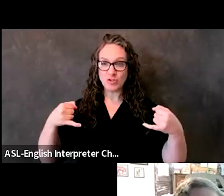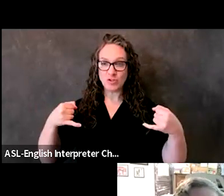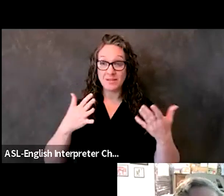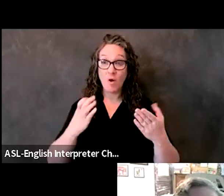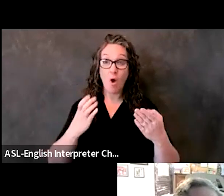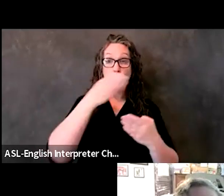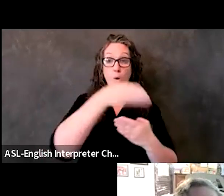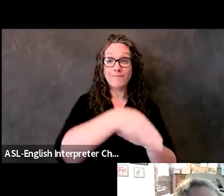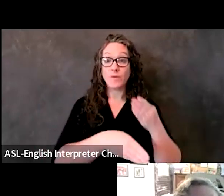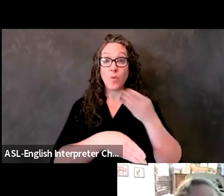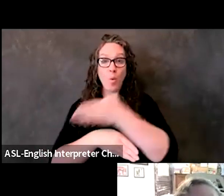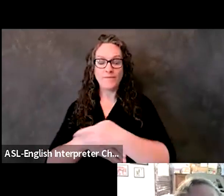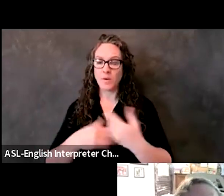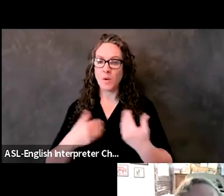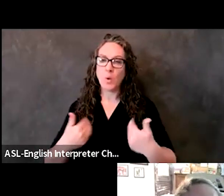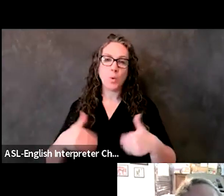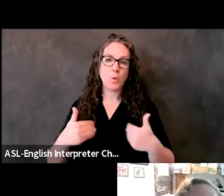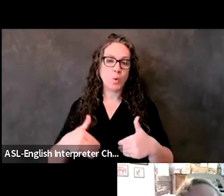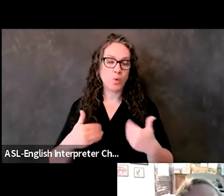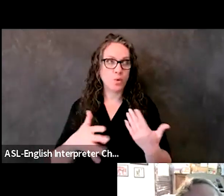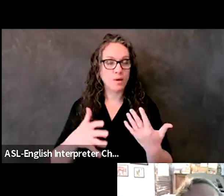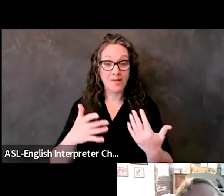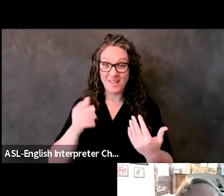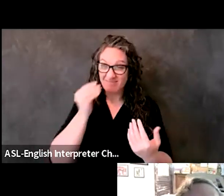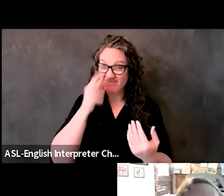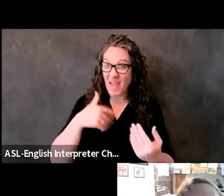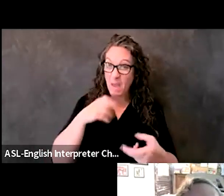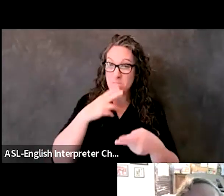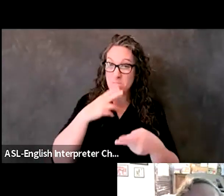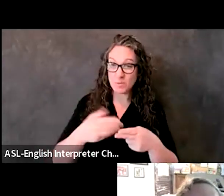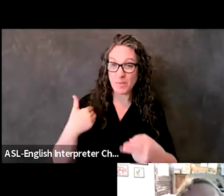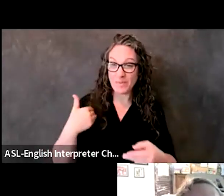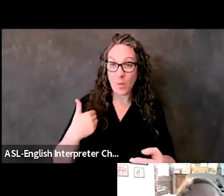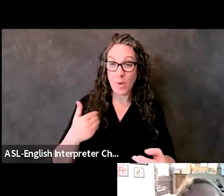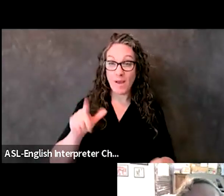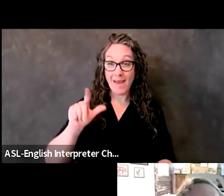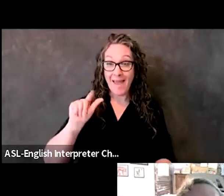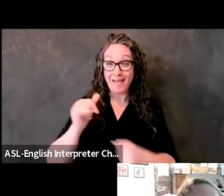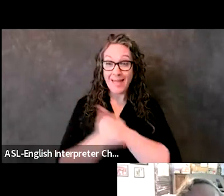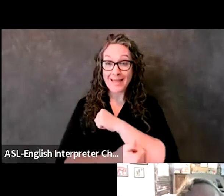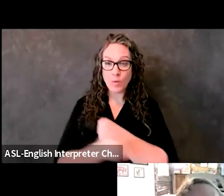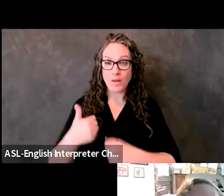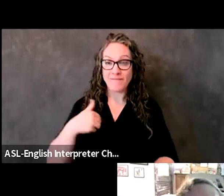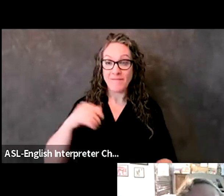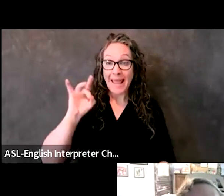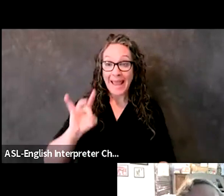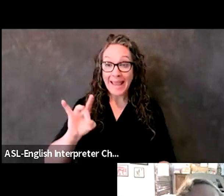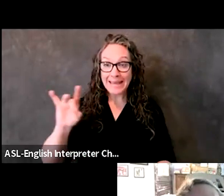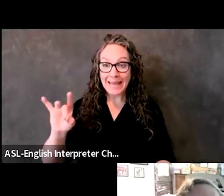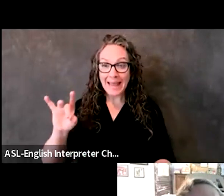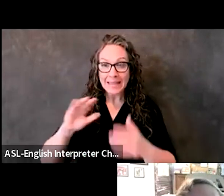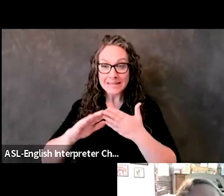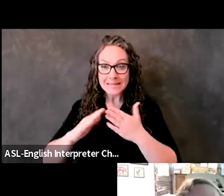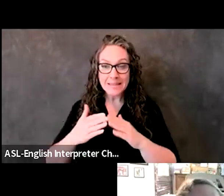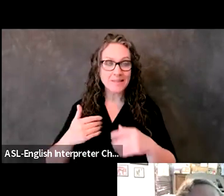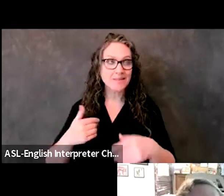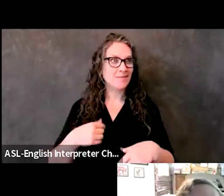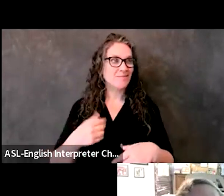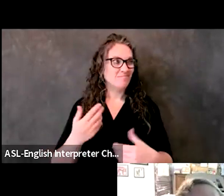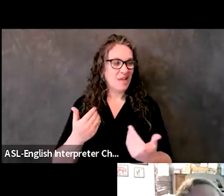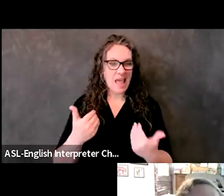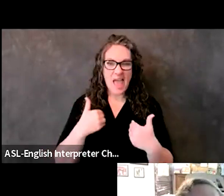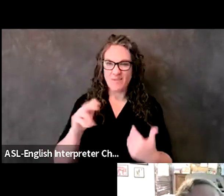We have 88 cities. We have, oh, I think we have like three or 400 special districts.